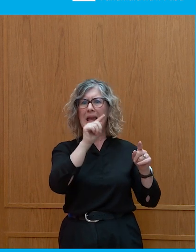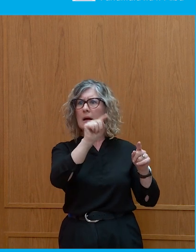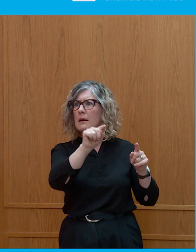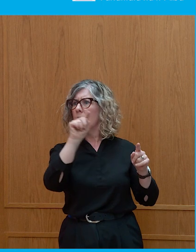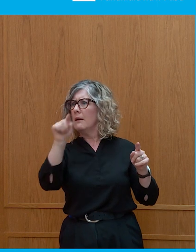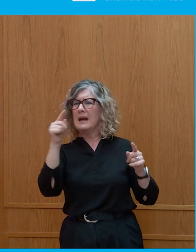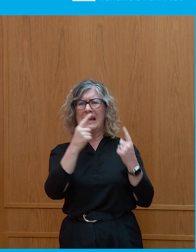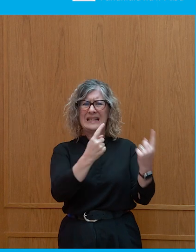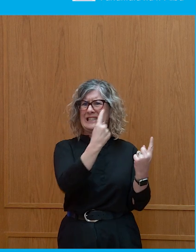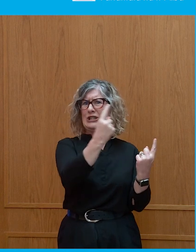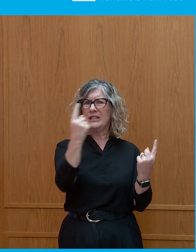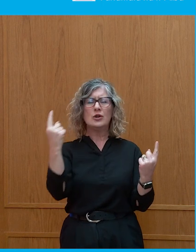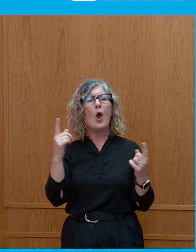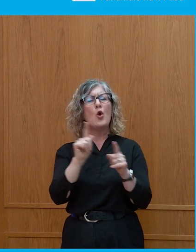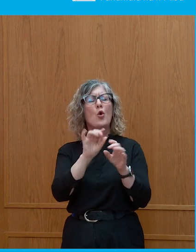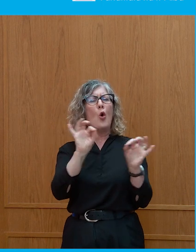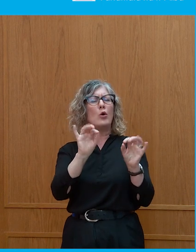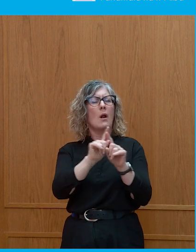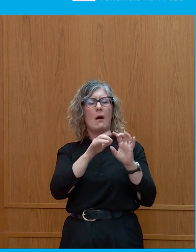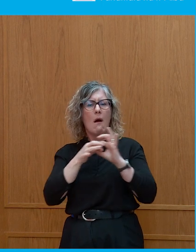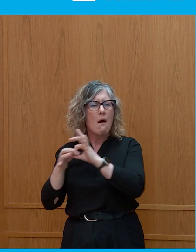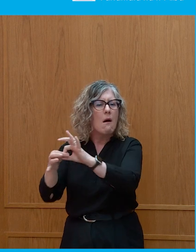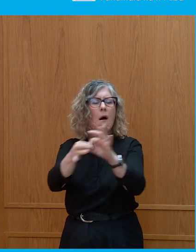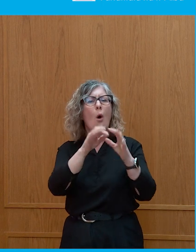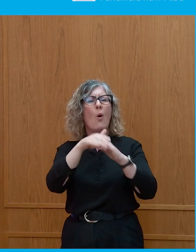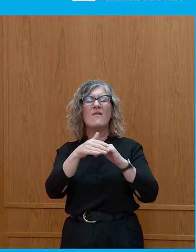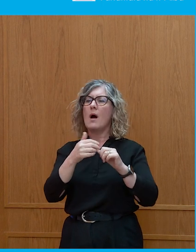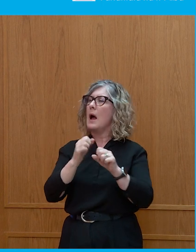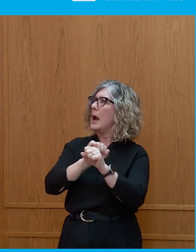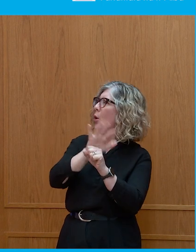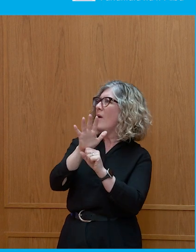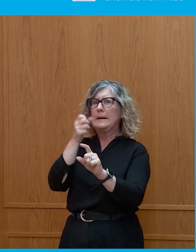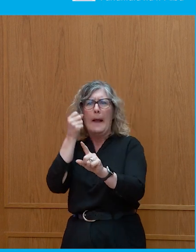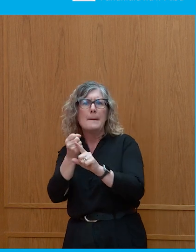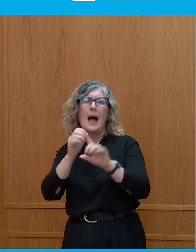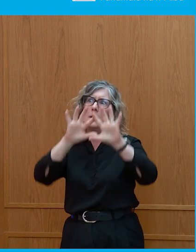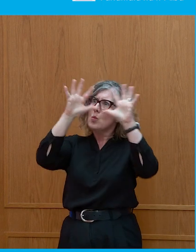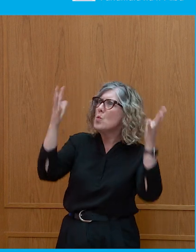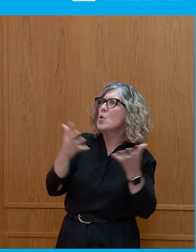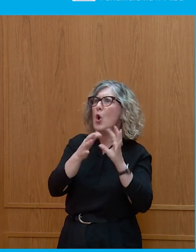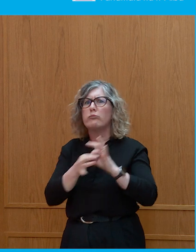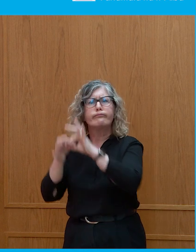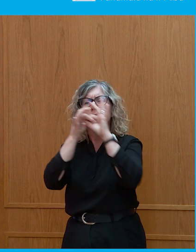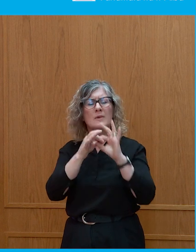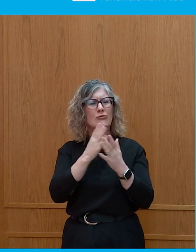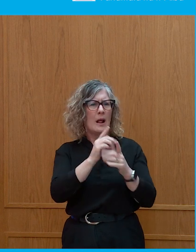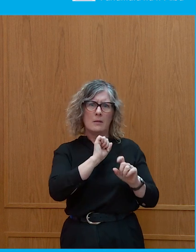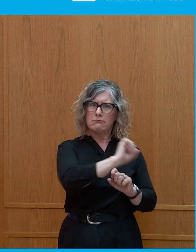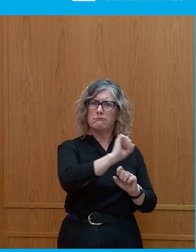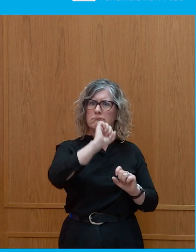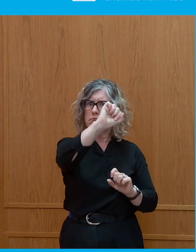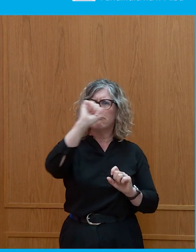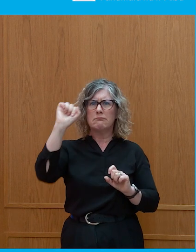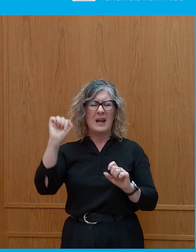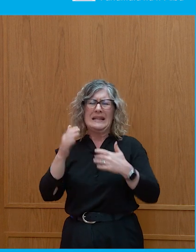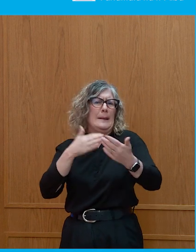how the pandemic had an impact, if you look at it on a kind of international basis, irrespective of the political complexion of the government at